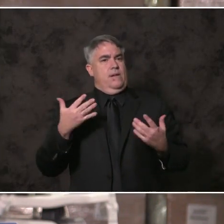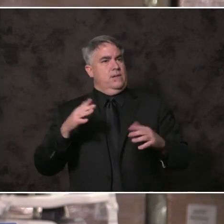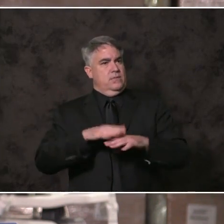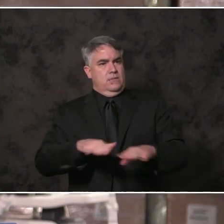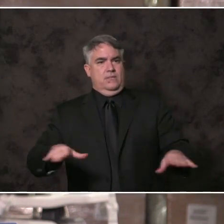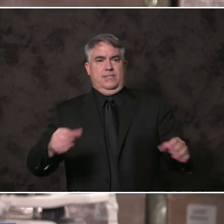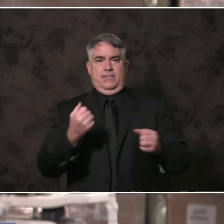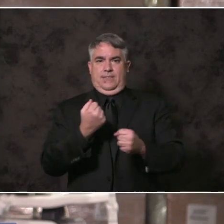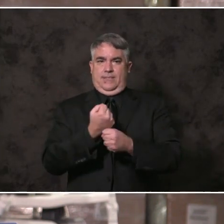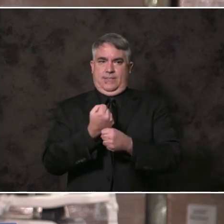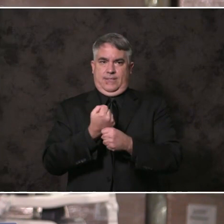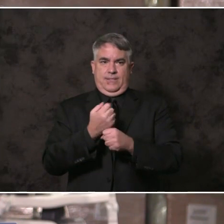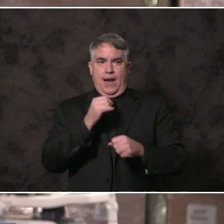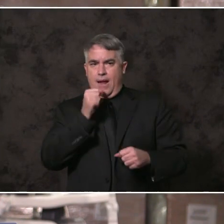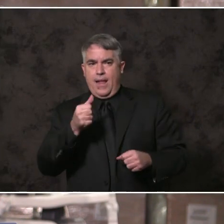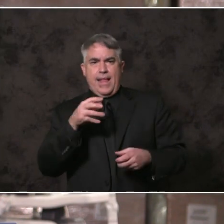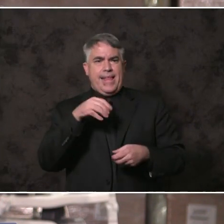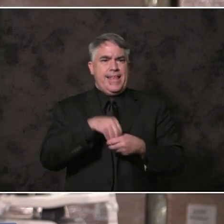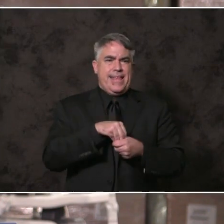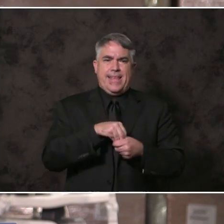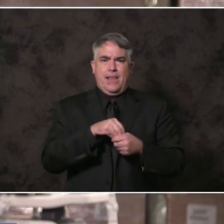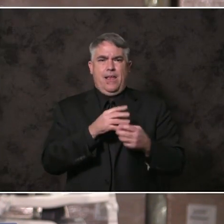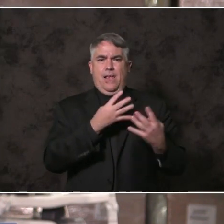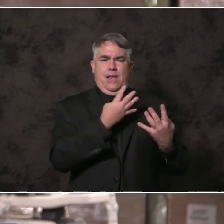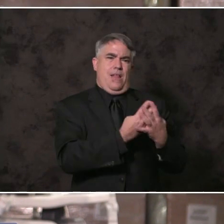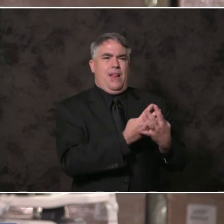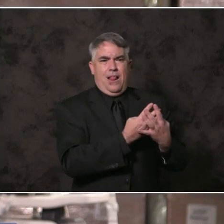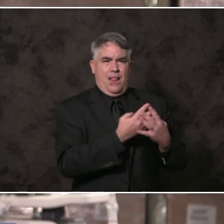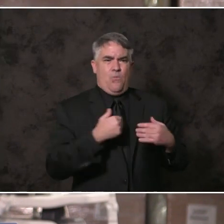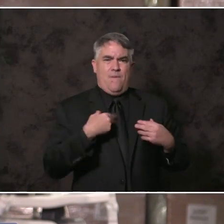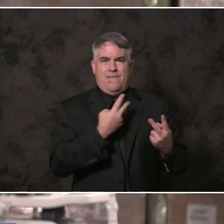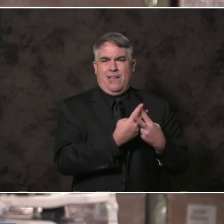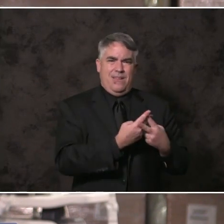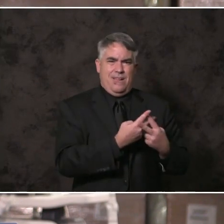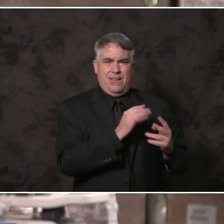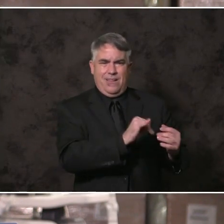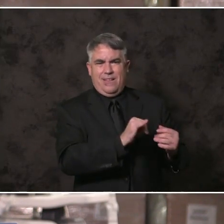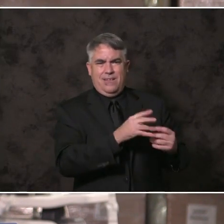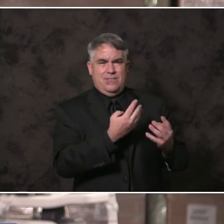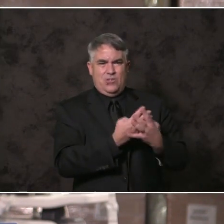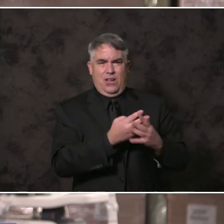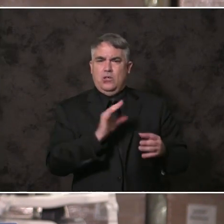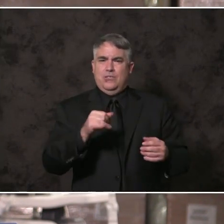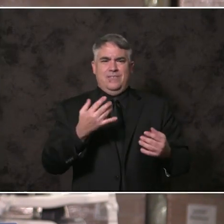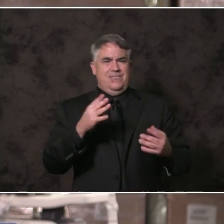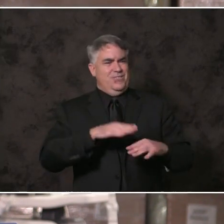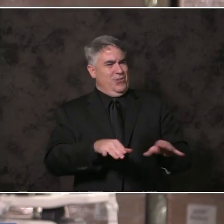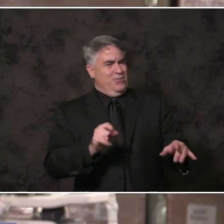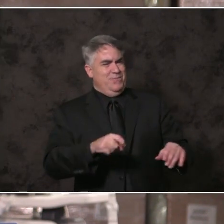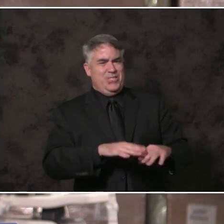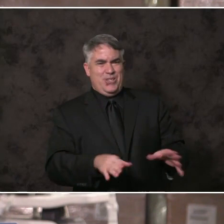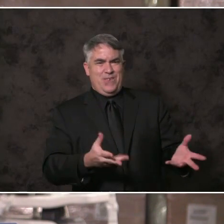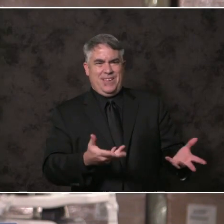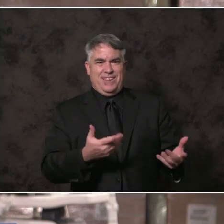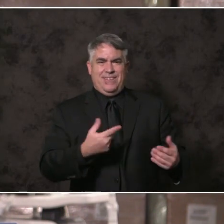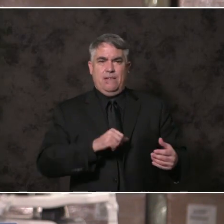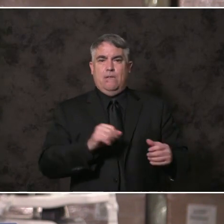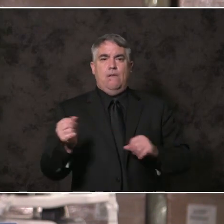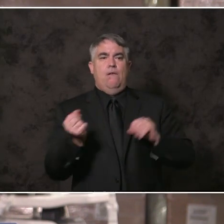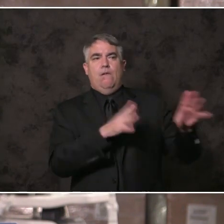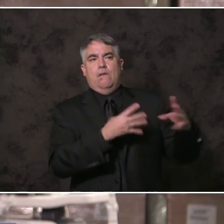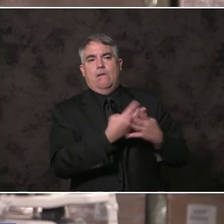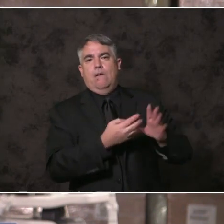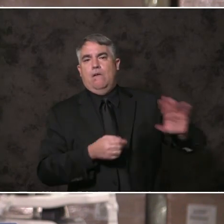criminal justice system. Treating kids like kids and investing in them, not incarcerating them, are the values that guide the